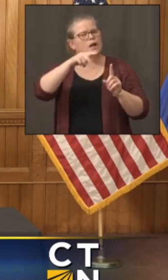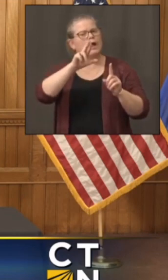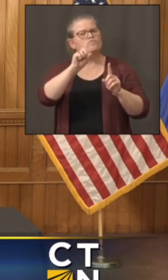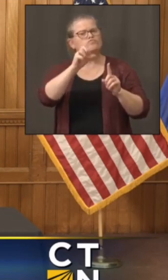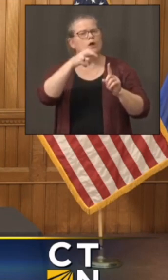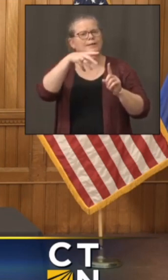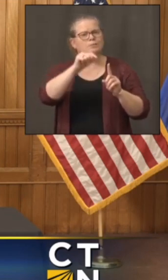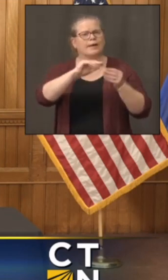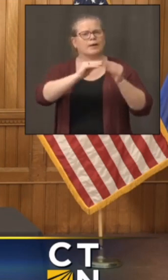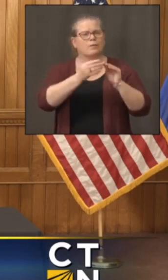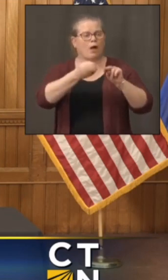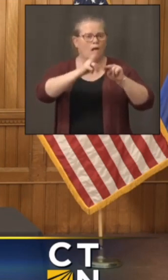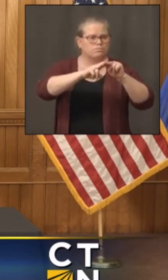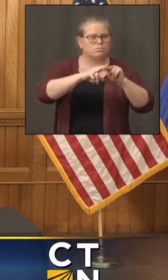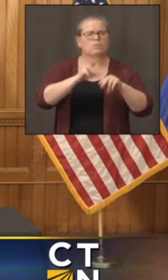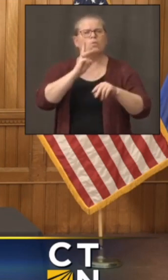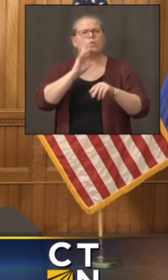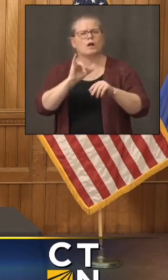Waterbury?